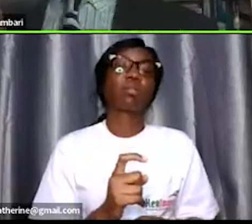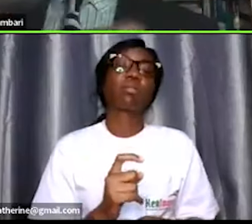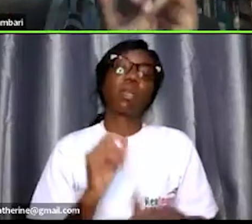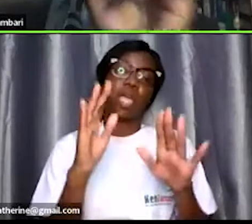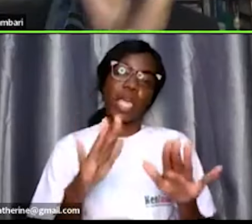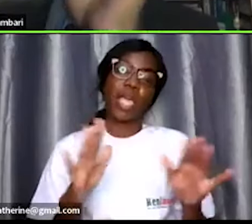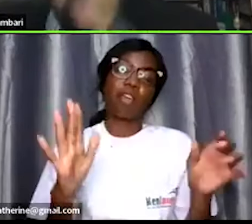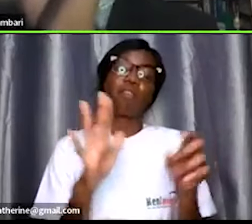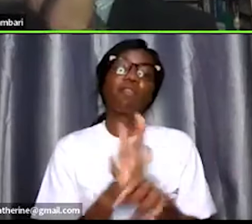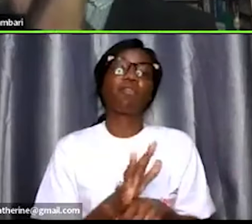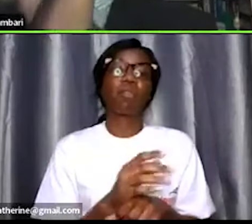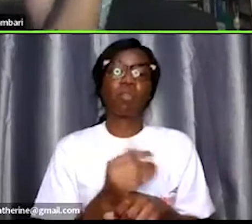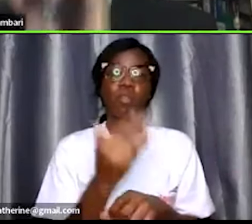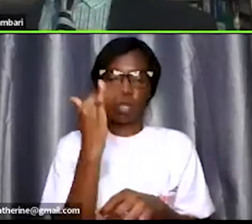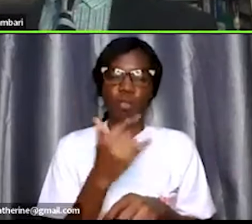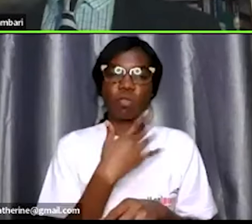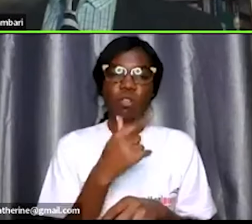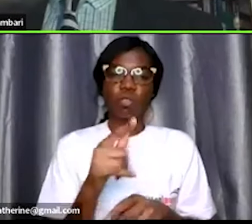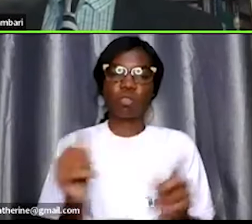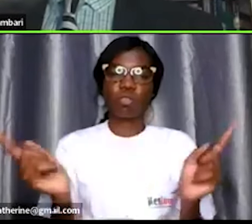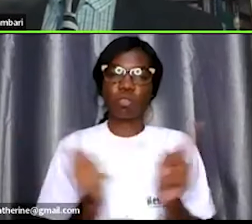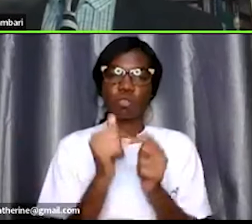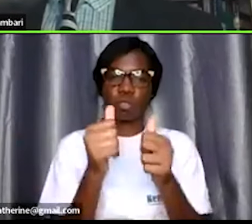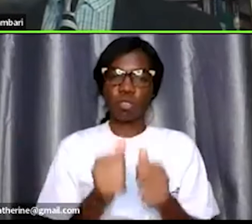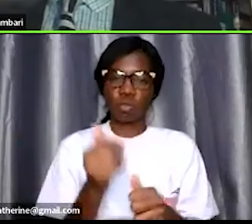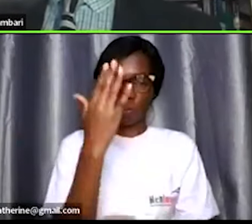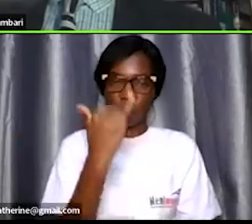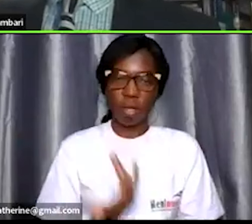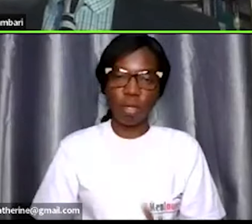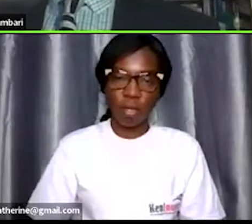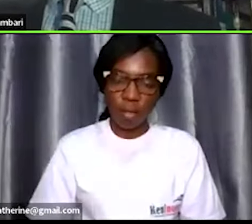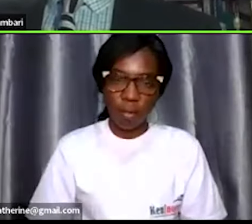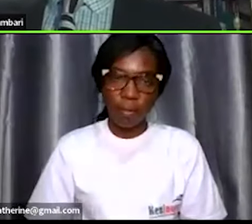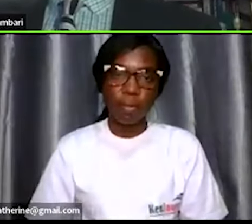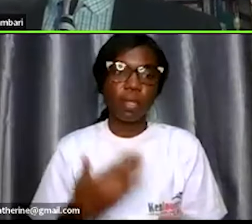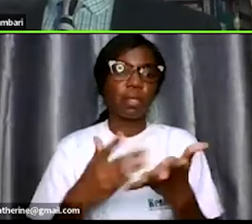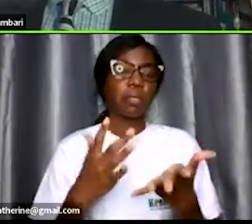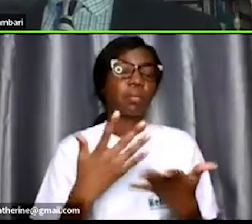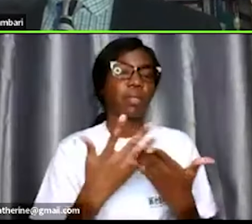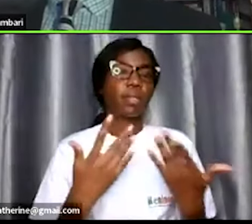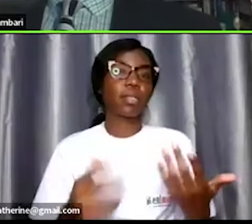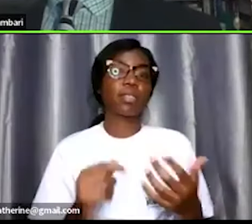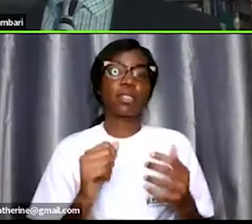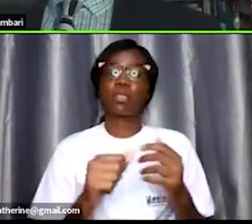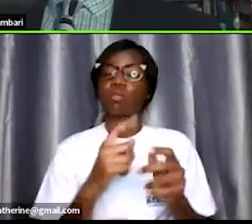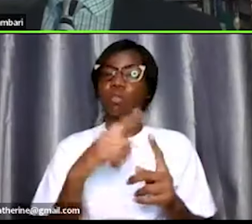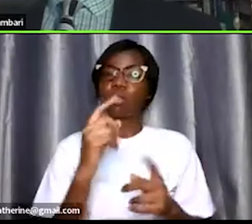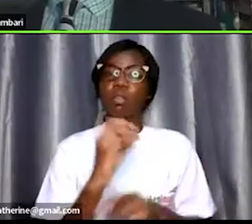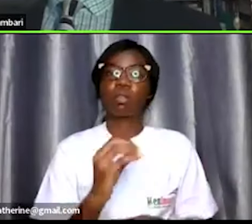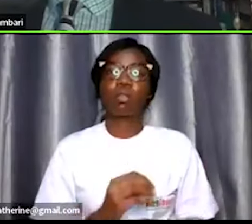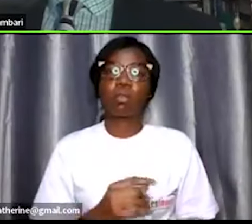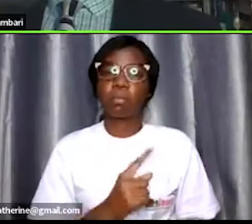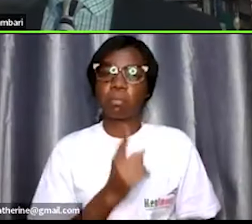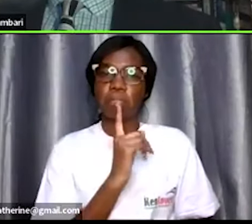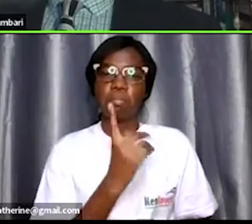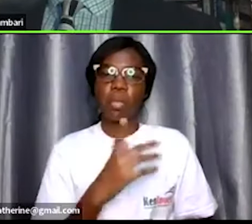very careful why do they want to give you a very short notice some things may not be right no she said it's because